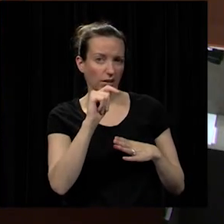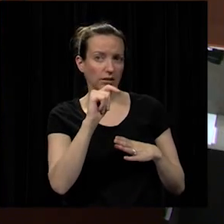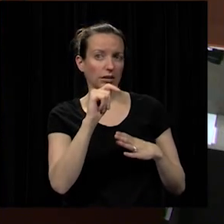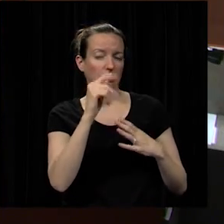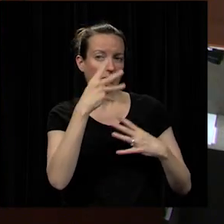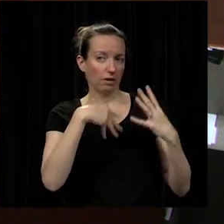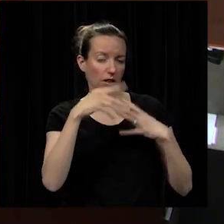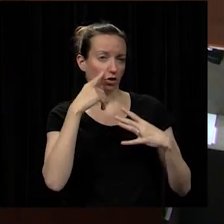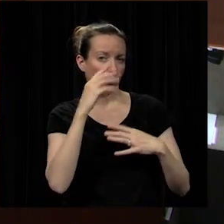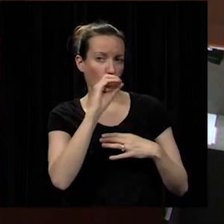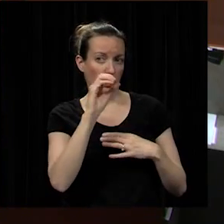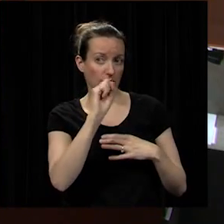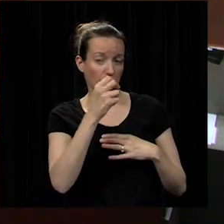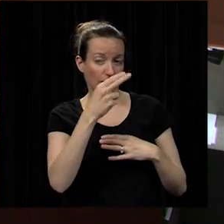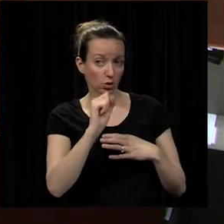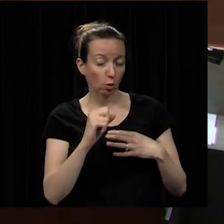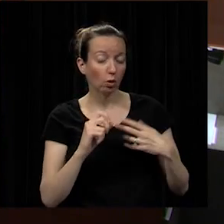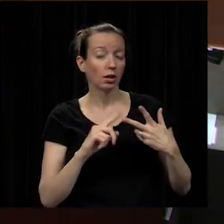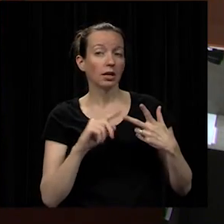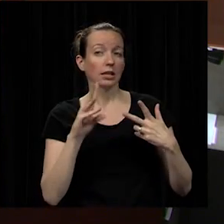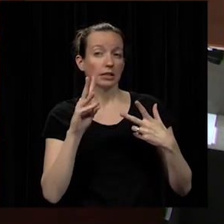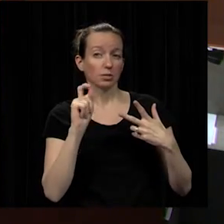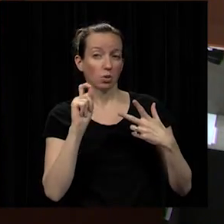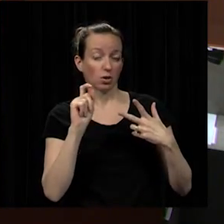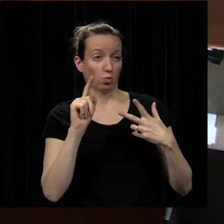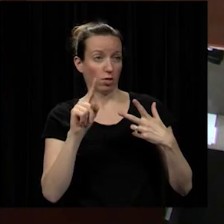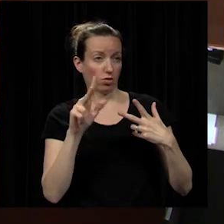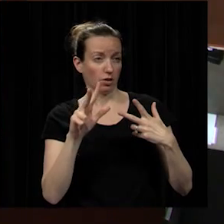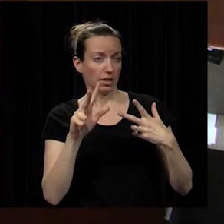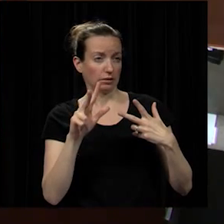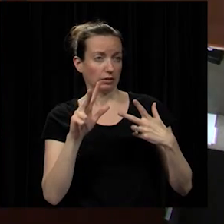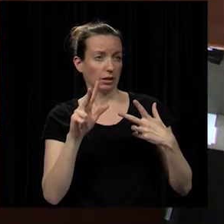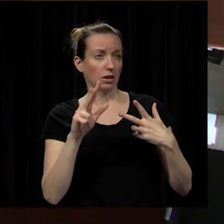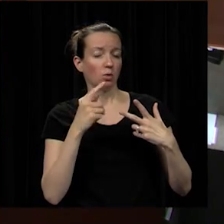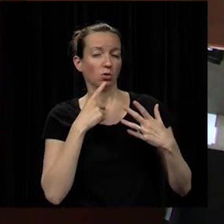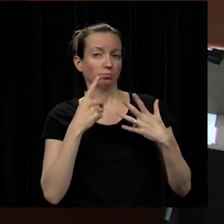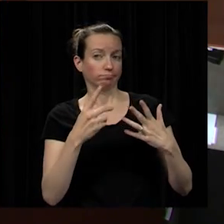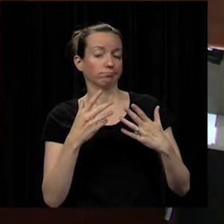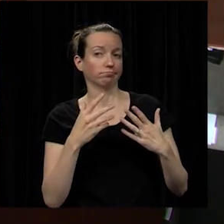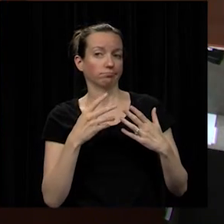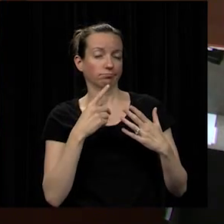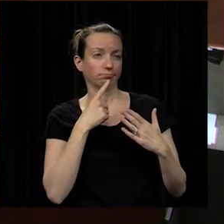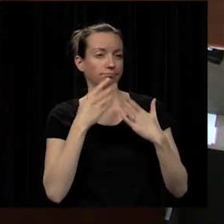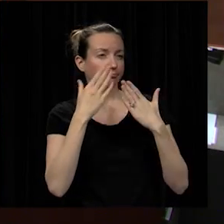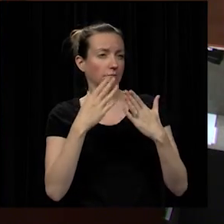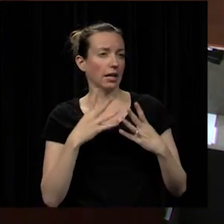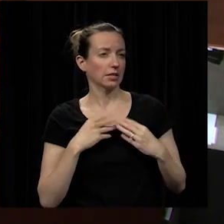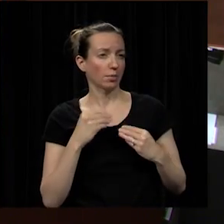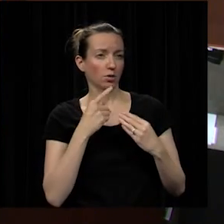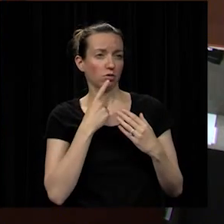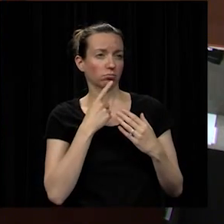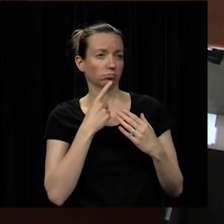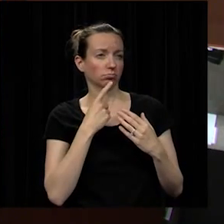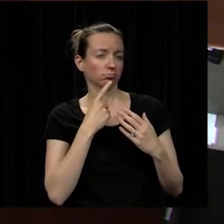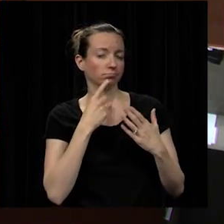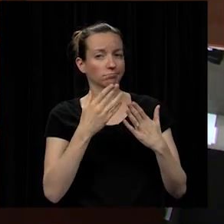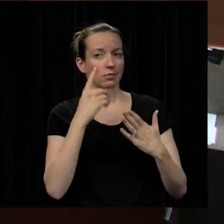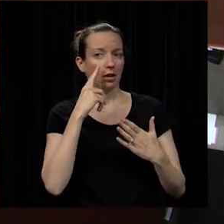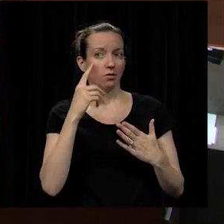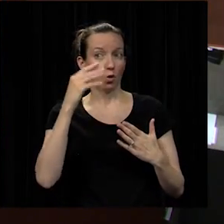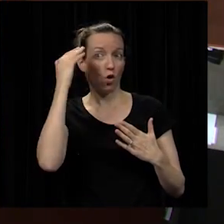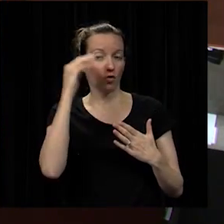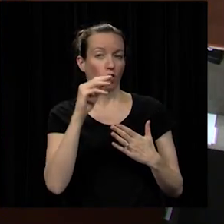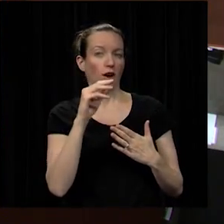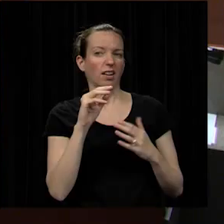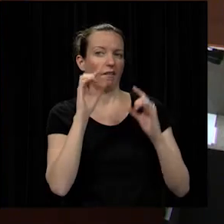school as presented and for 6.13 i would move to accept the recommendation as presented for the overhead volleyball